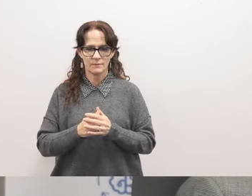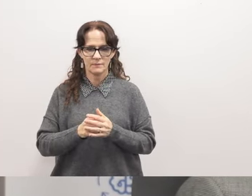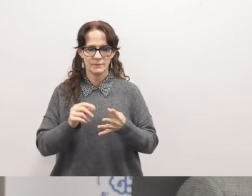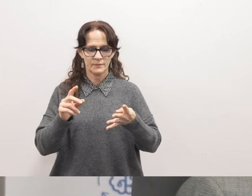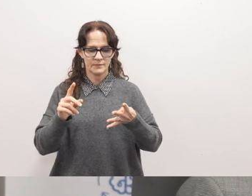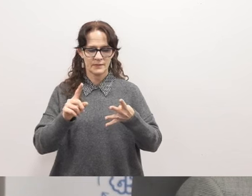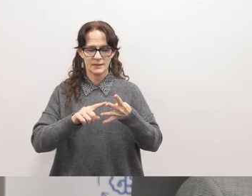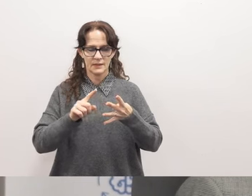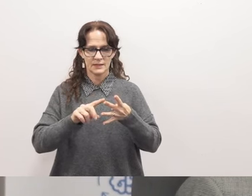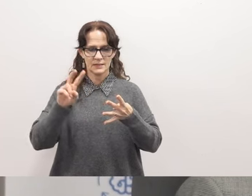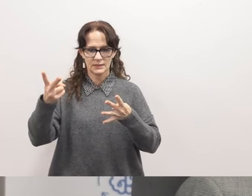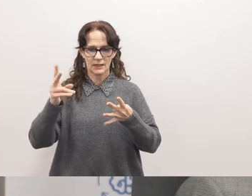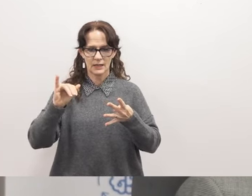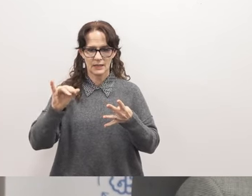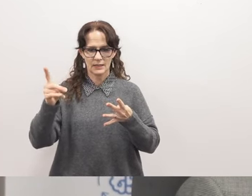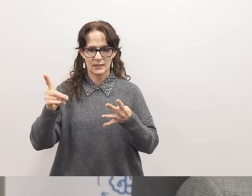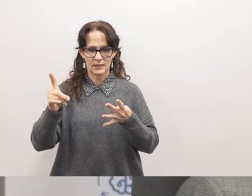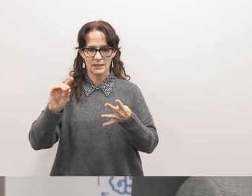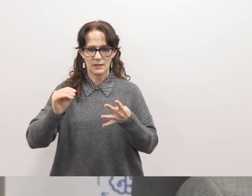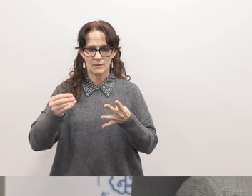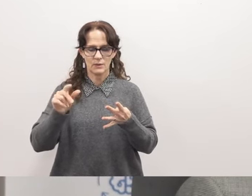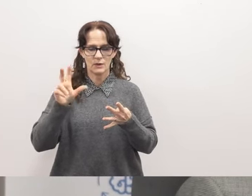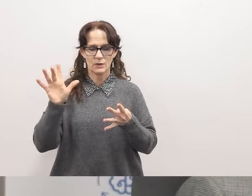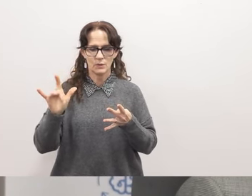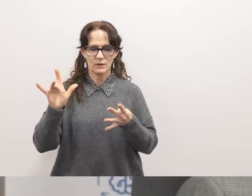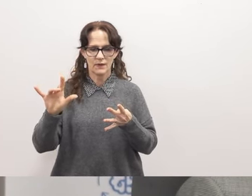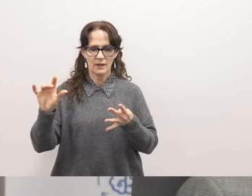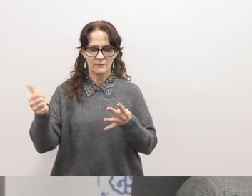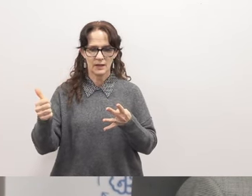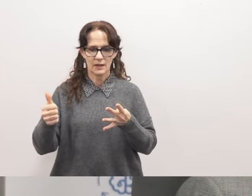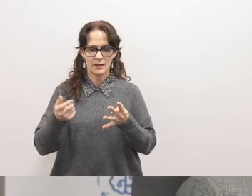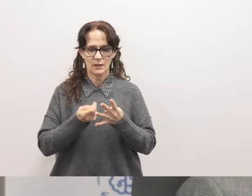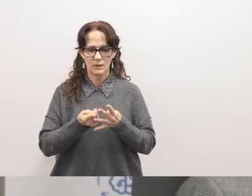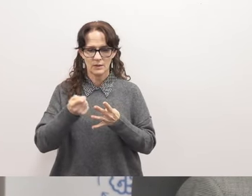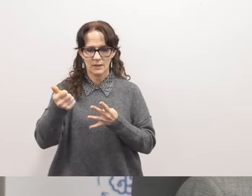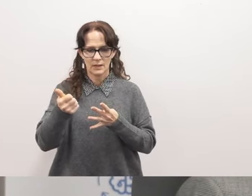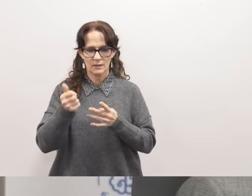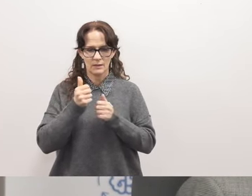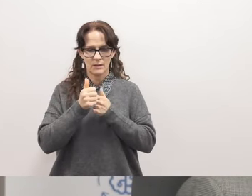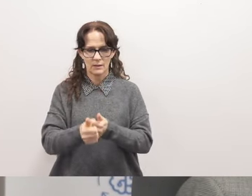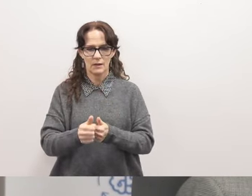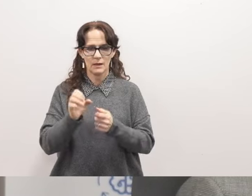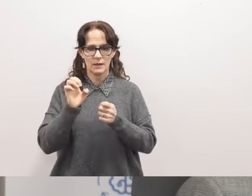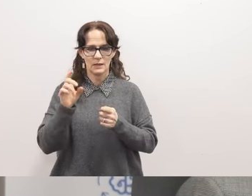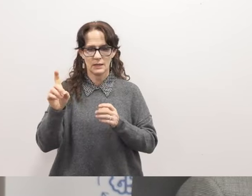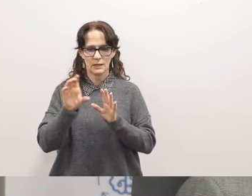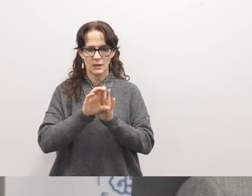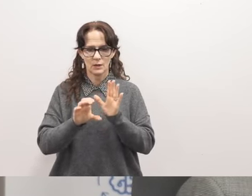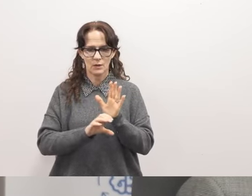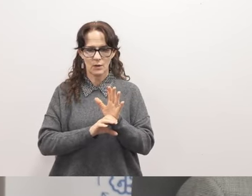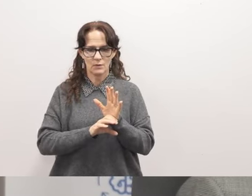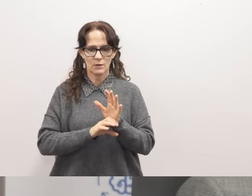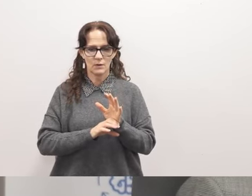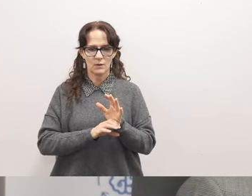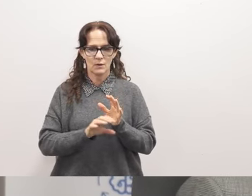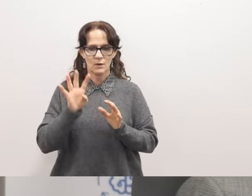second student id number 2510 was expelled in compliance with education code section